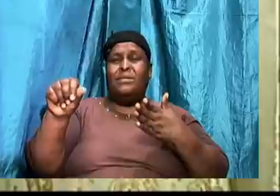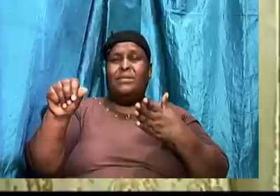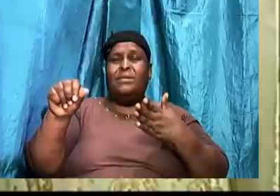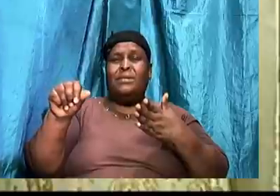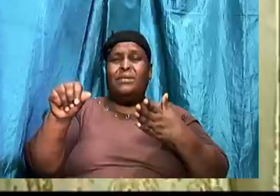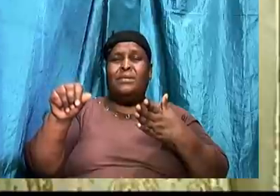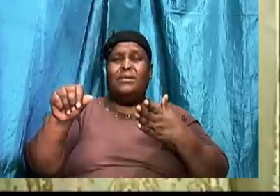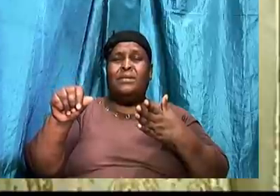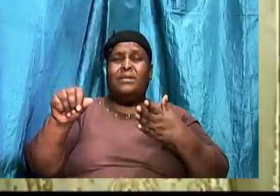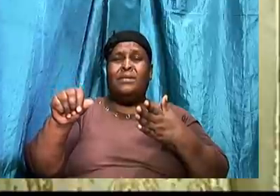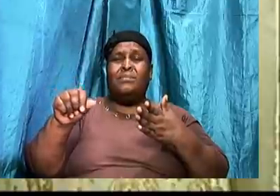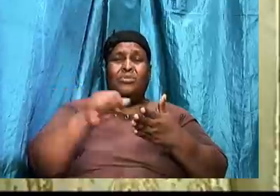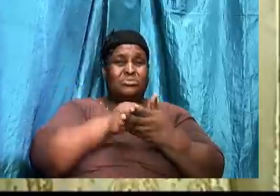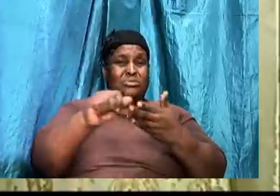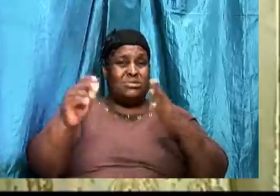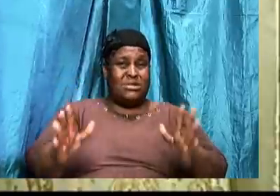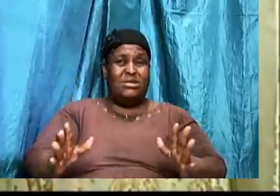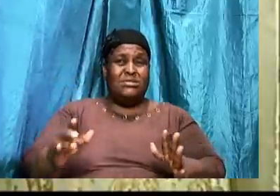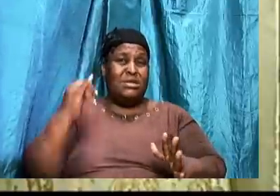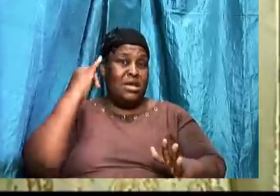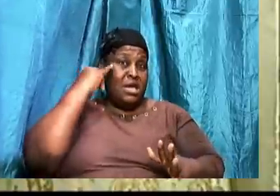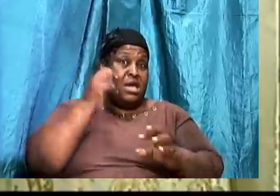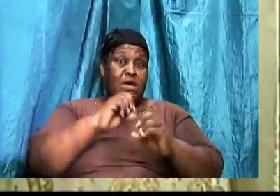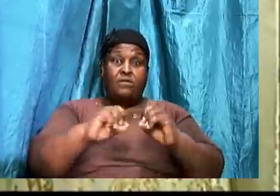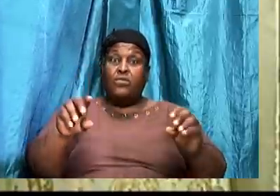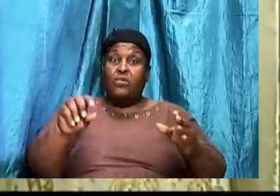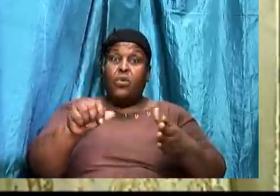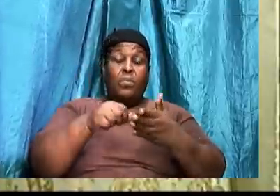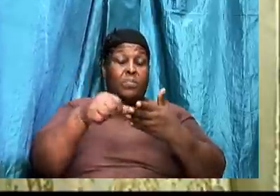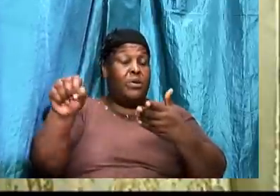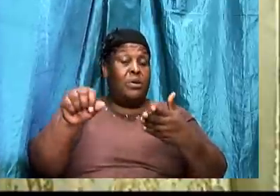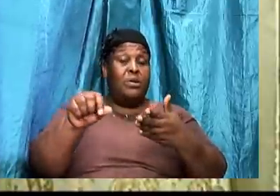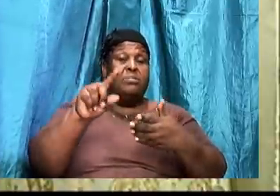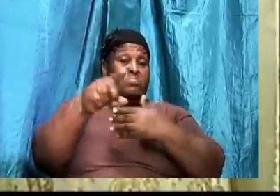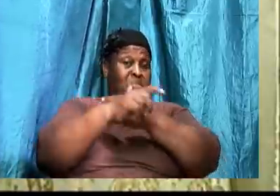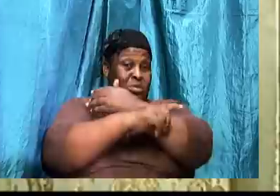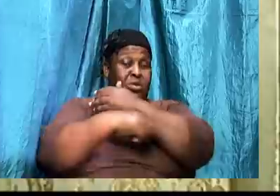But saints. If you don't pay it. You are robbing God.